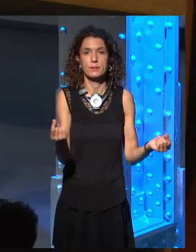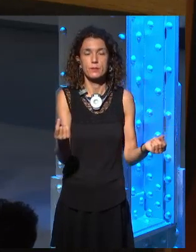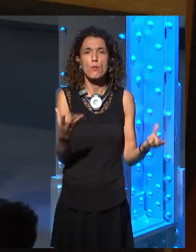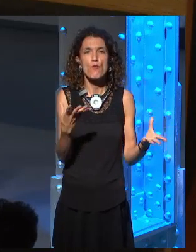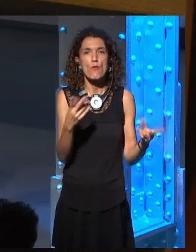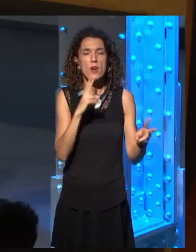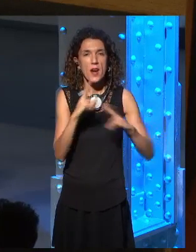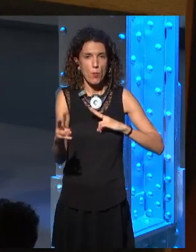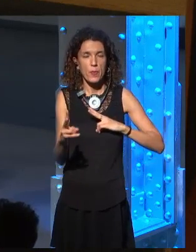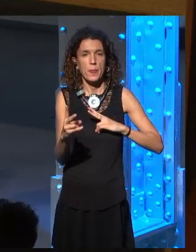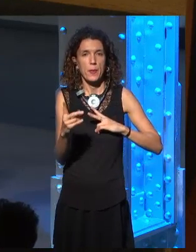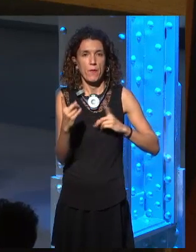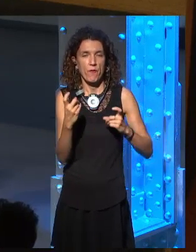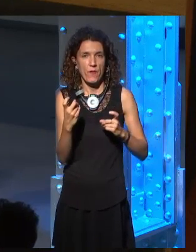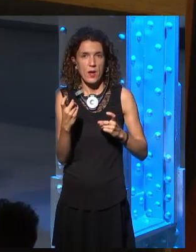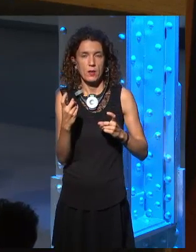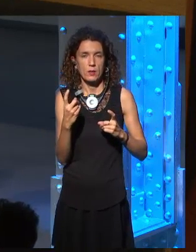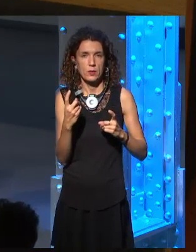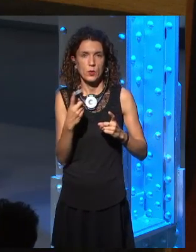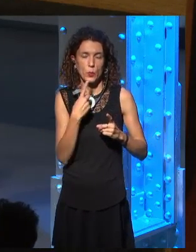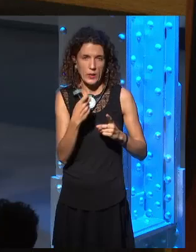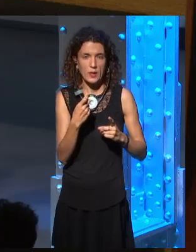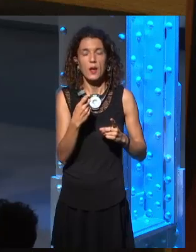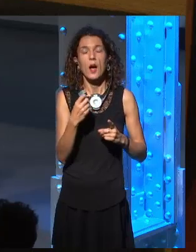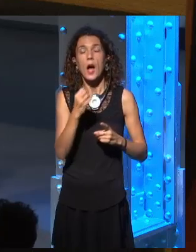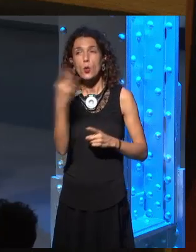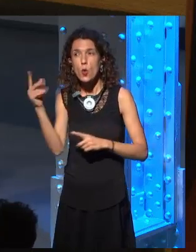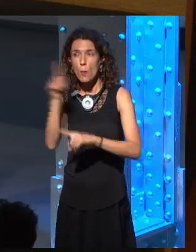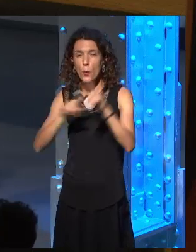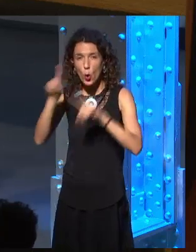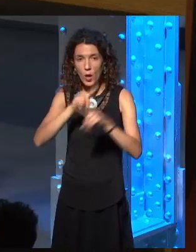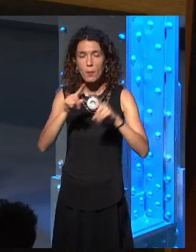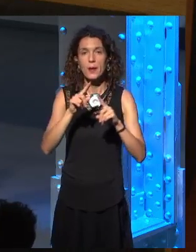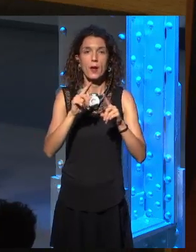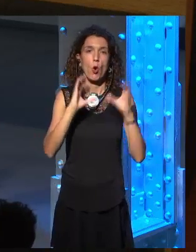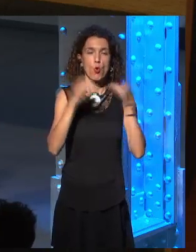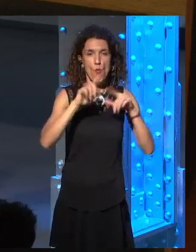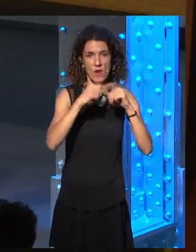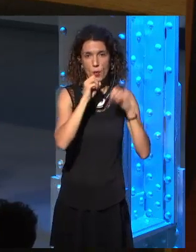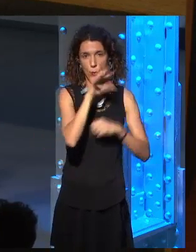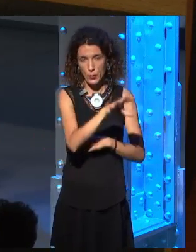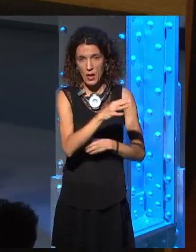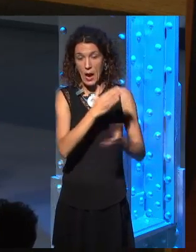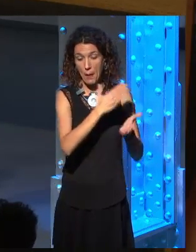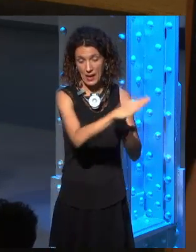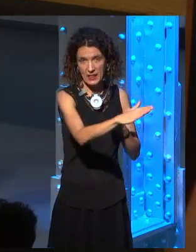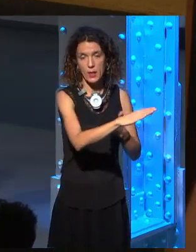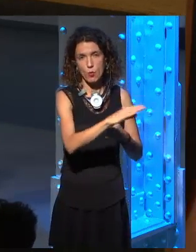Stark. And it takes him a while to find out the correct answer. Have you had problems